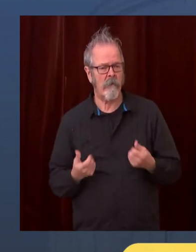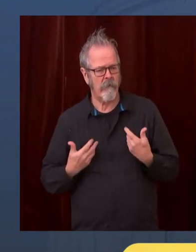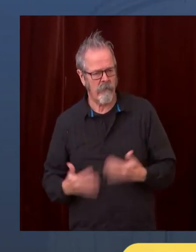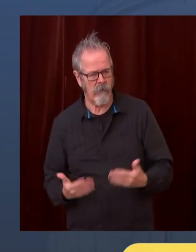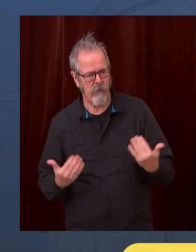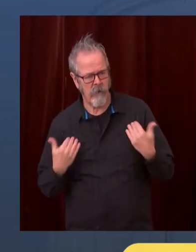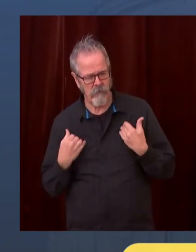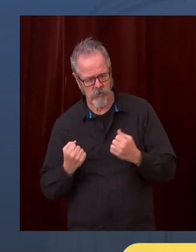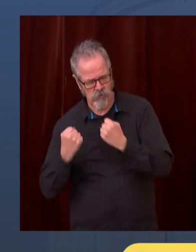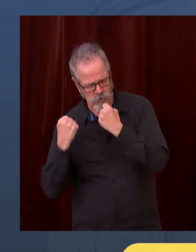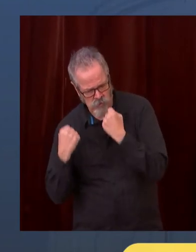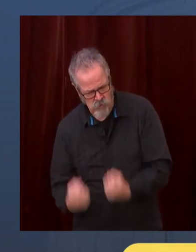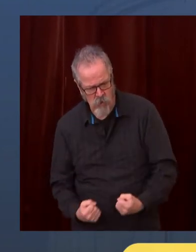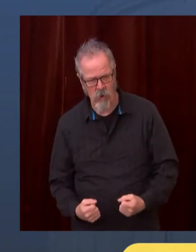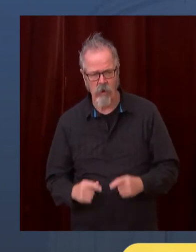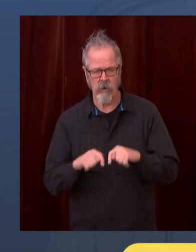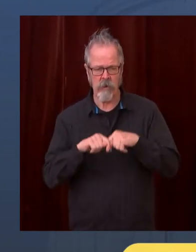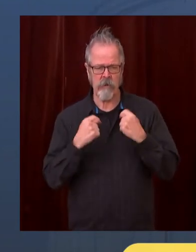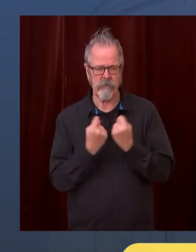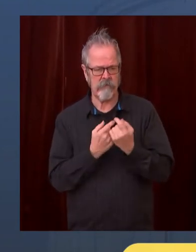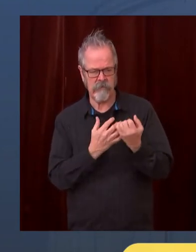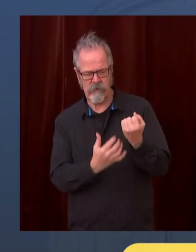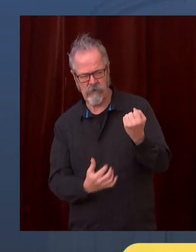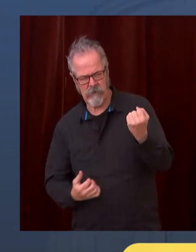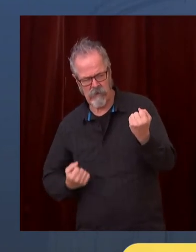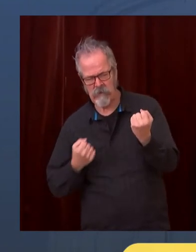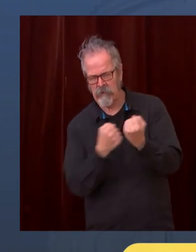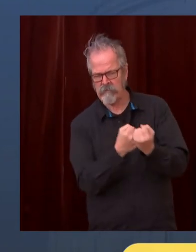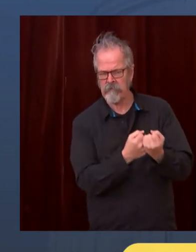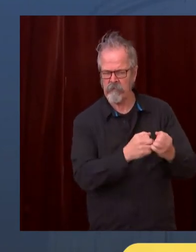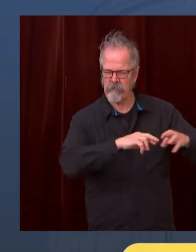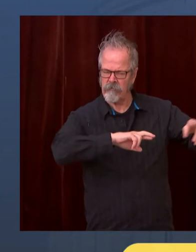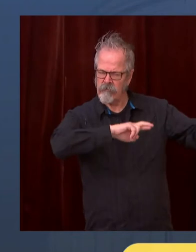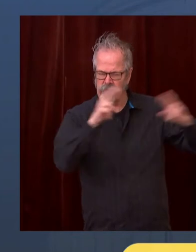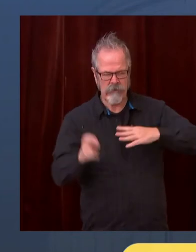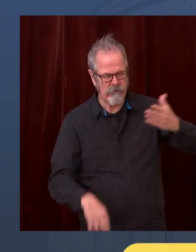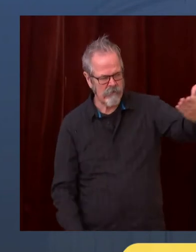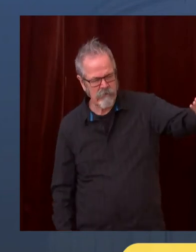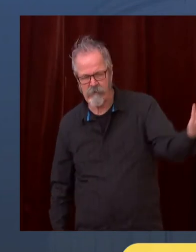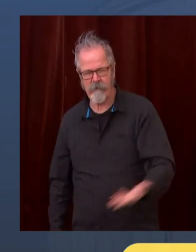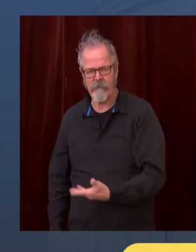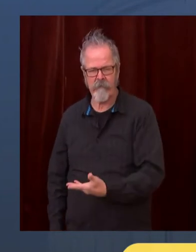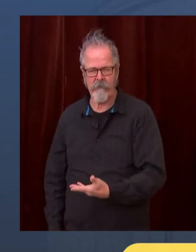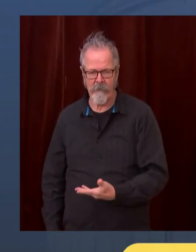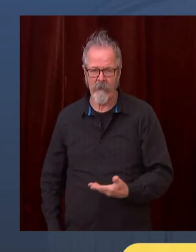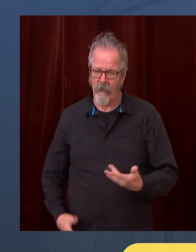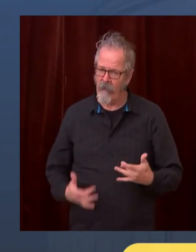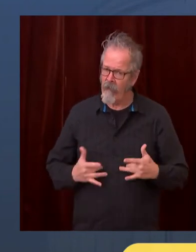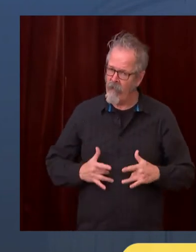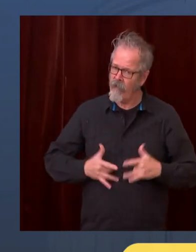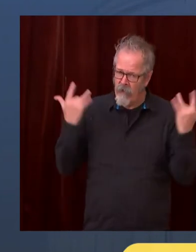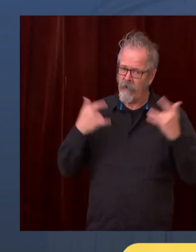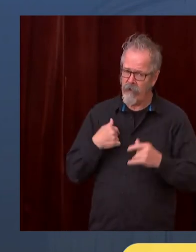the transition goes smoothly, so I couldn't be more thrilled than to have Dr. Shaw lead the department. He